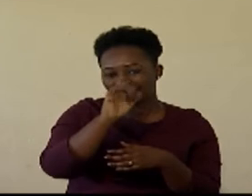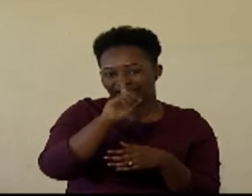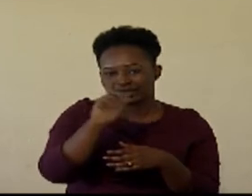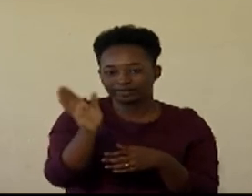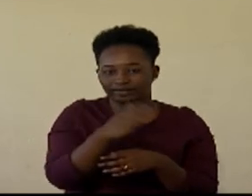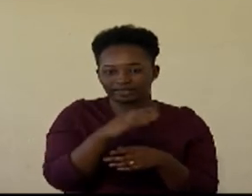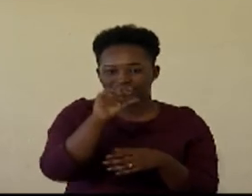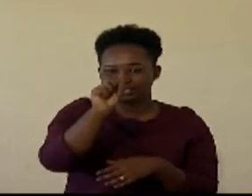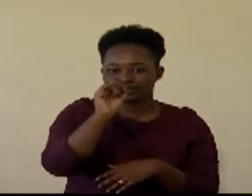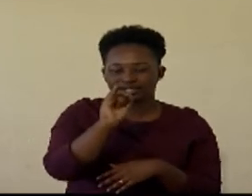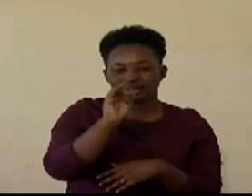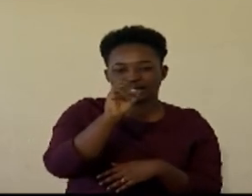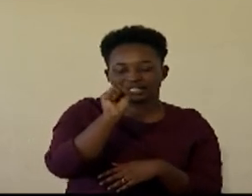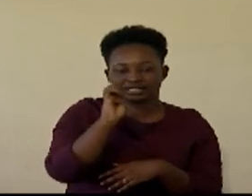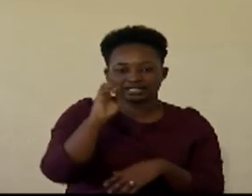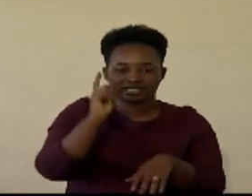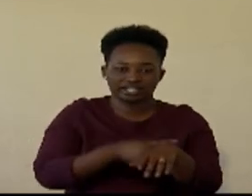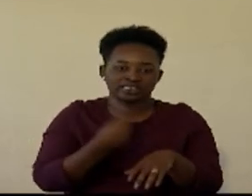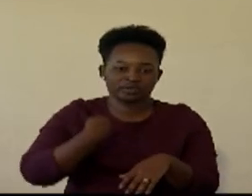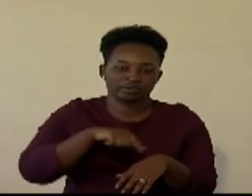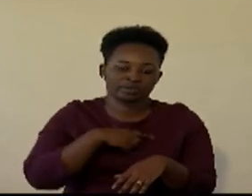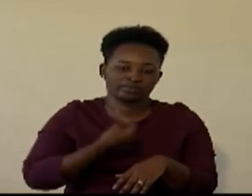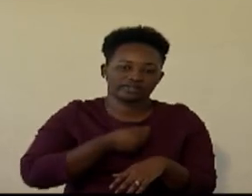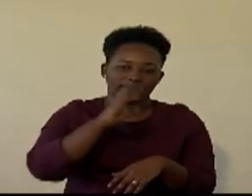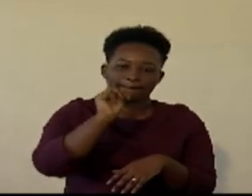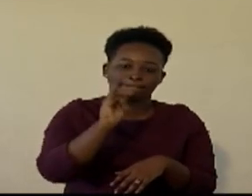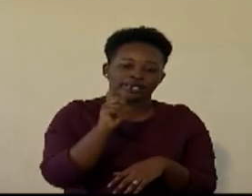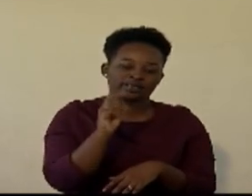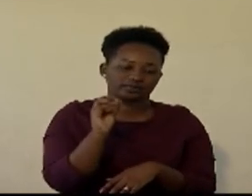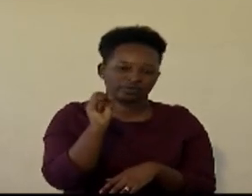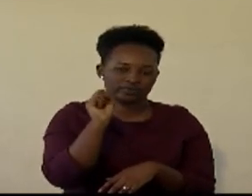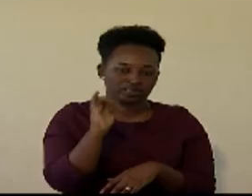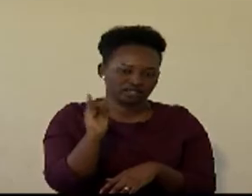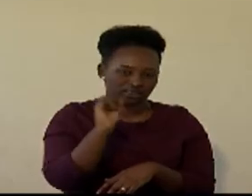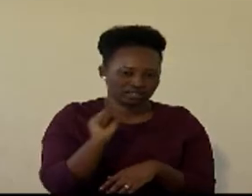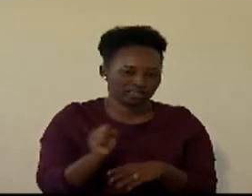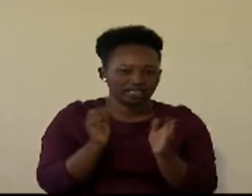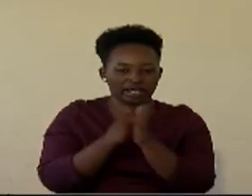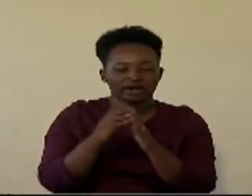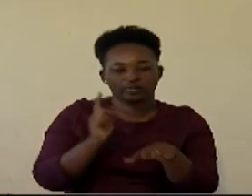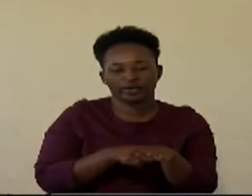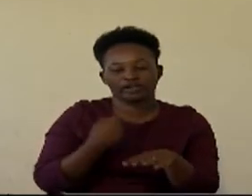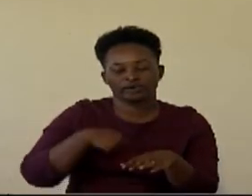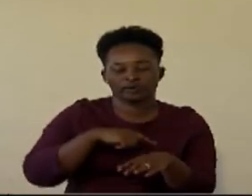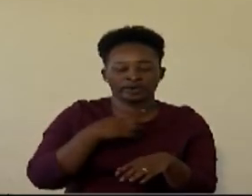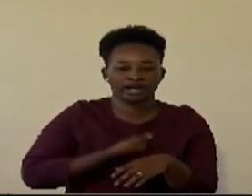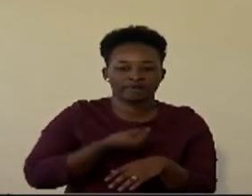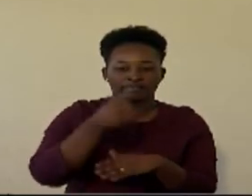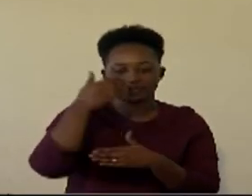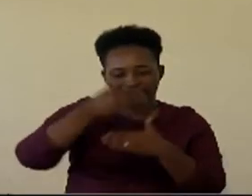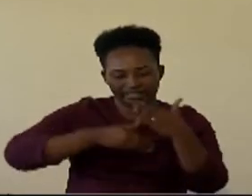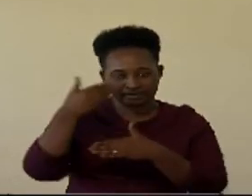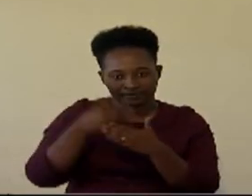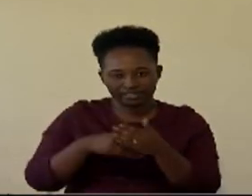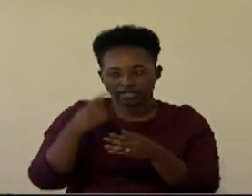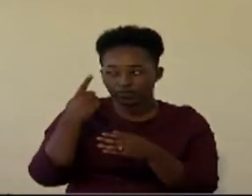When do we have mitosis? And when are we having interphase? So looking at the two components within the cycle of